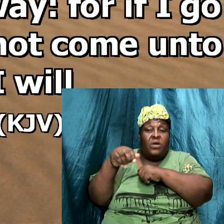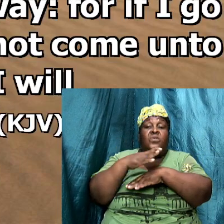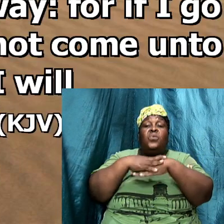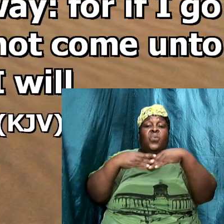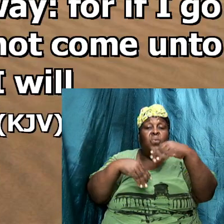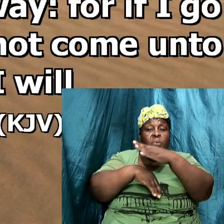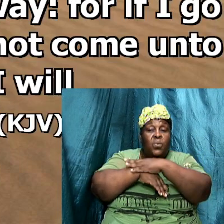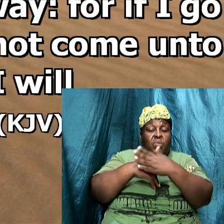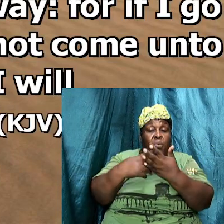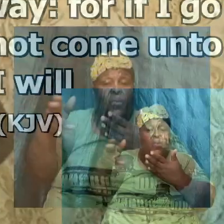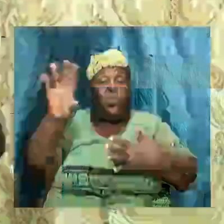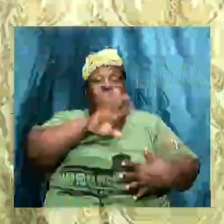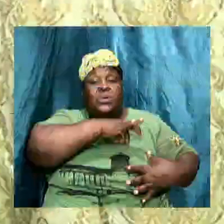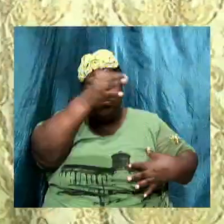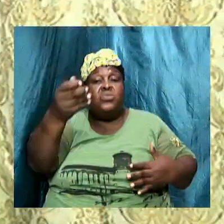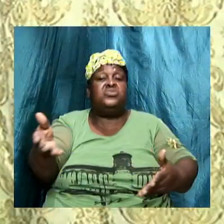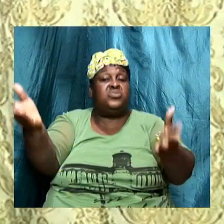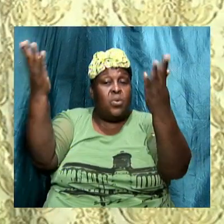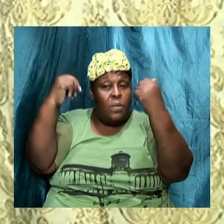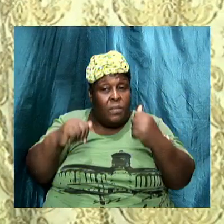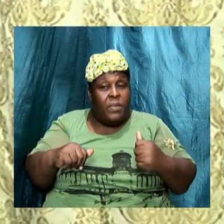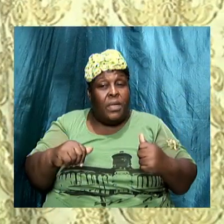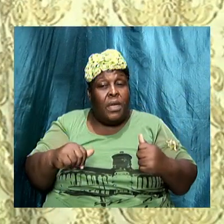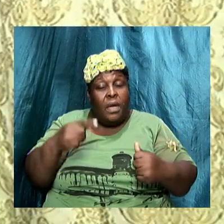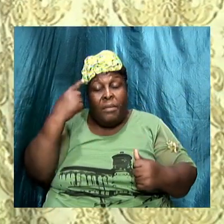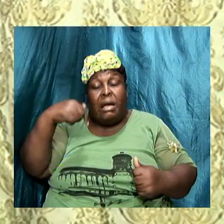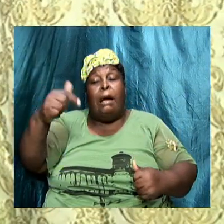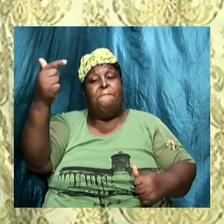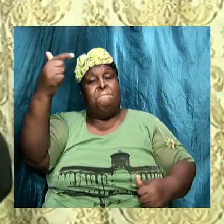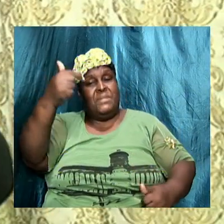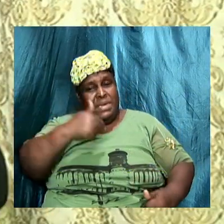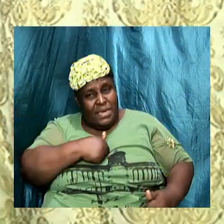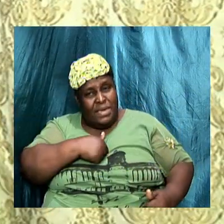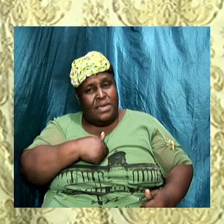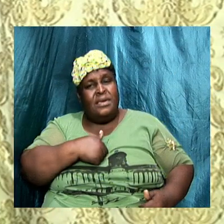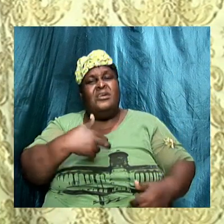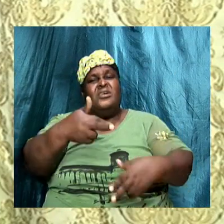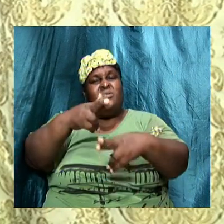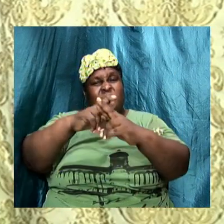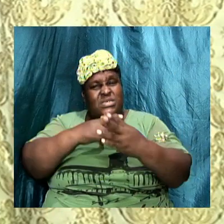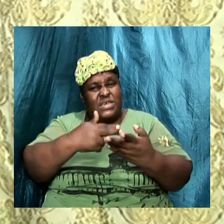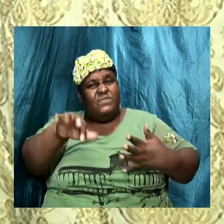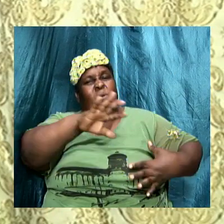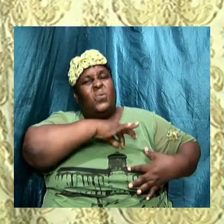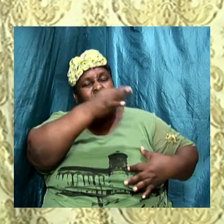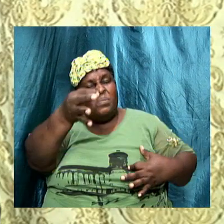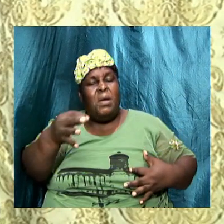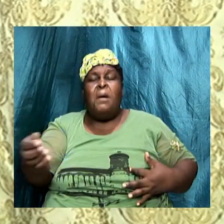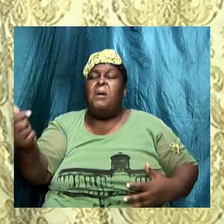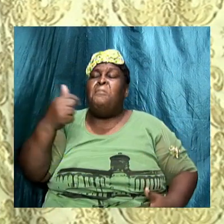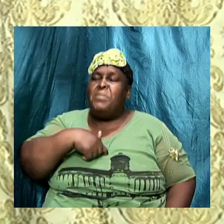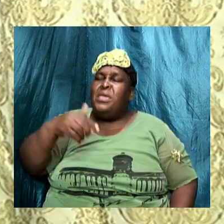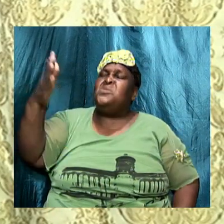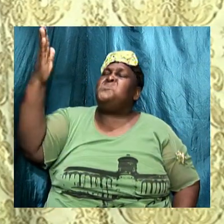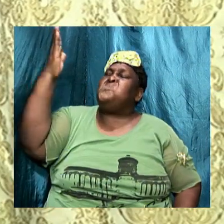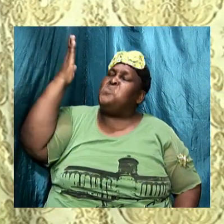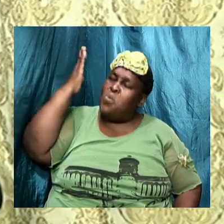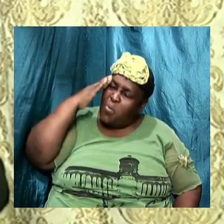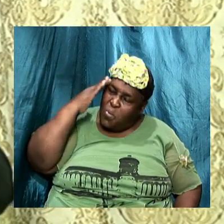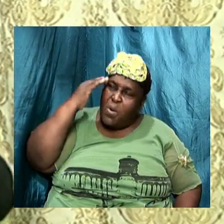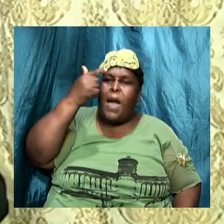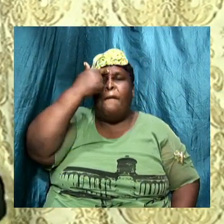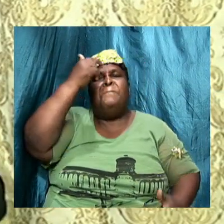and because I am a recipient of the Holy Ghost I know without a shadow of the doubt that